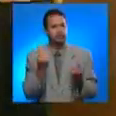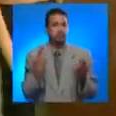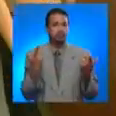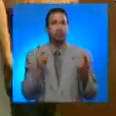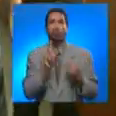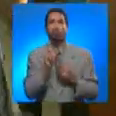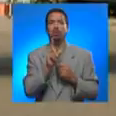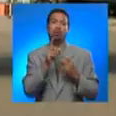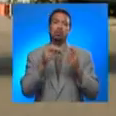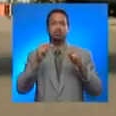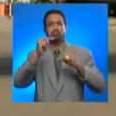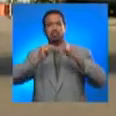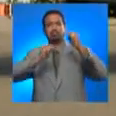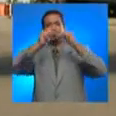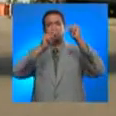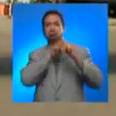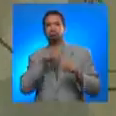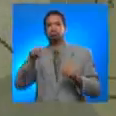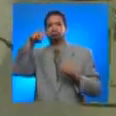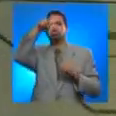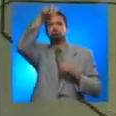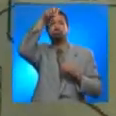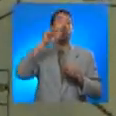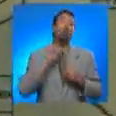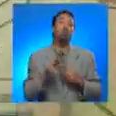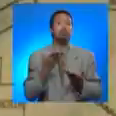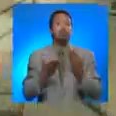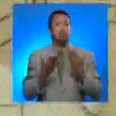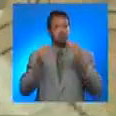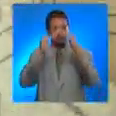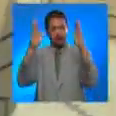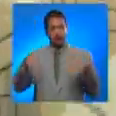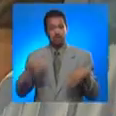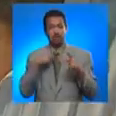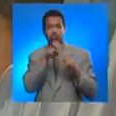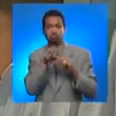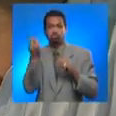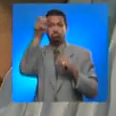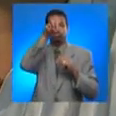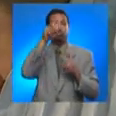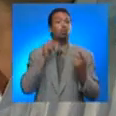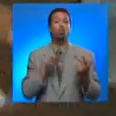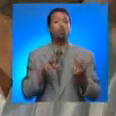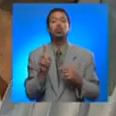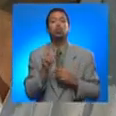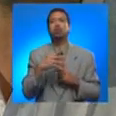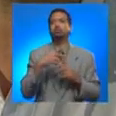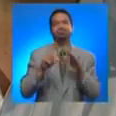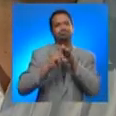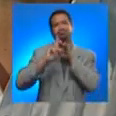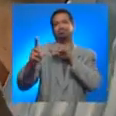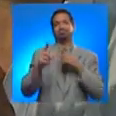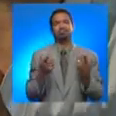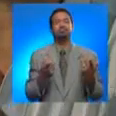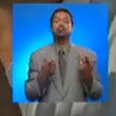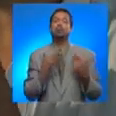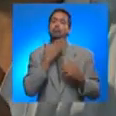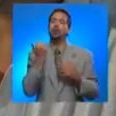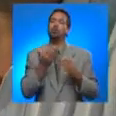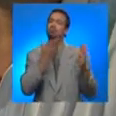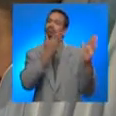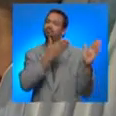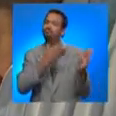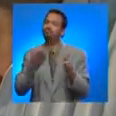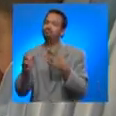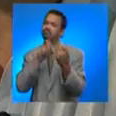go to a fifth floor, climb upon your roof or go to another place. This has to be well planned because